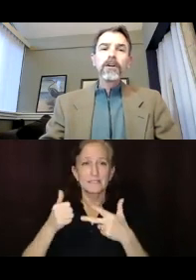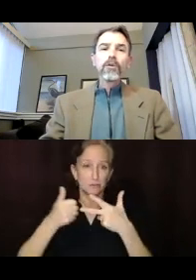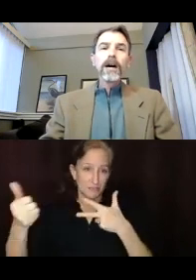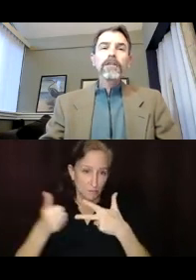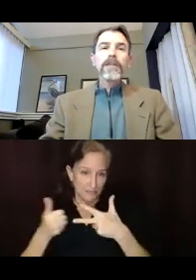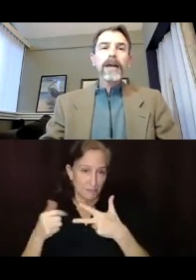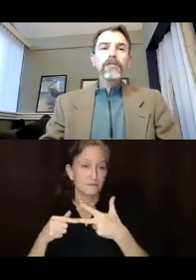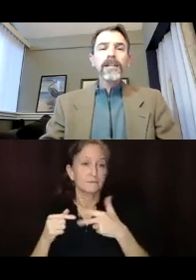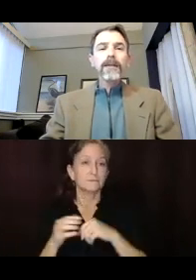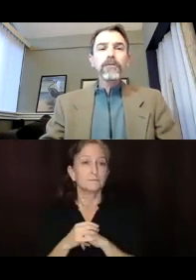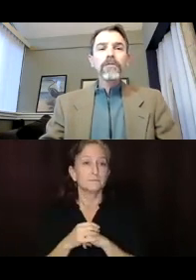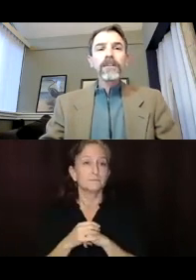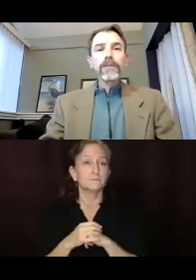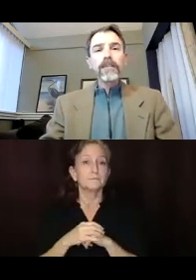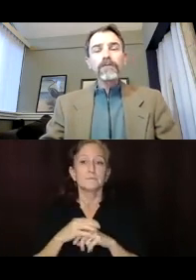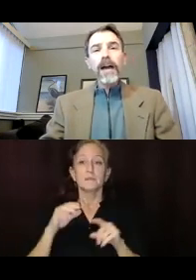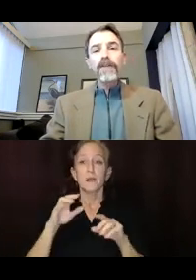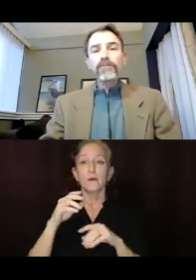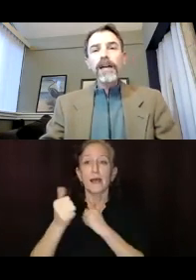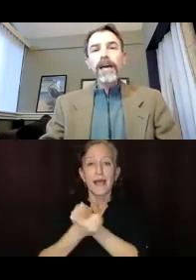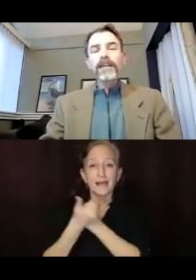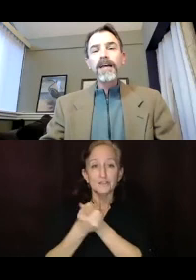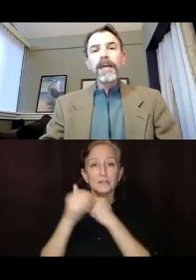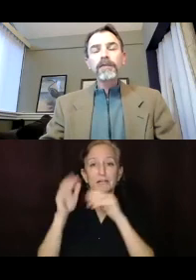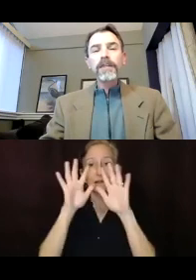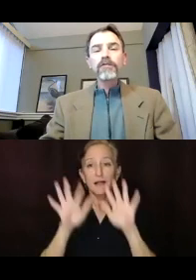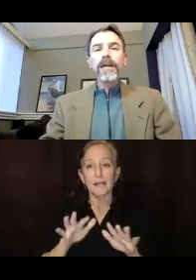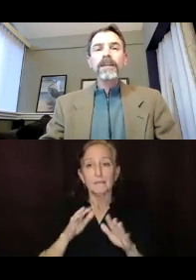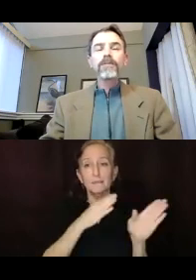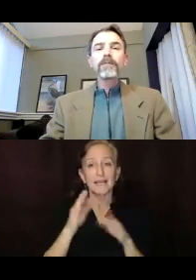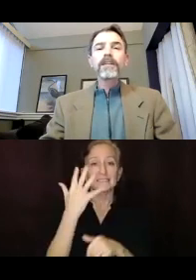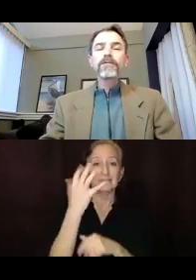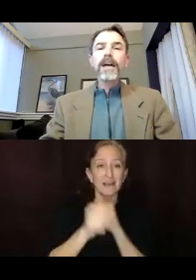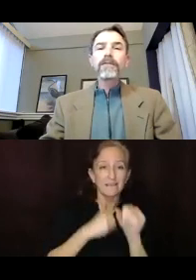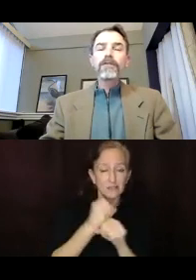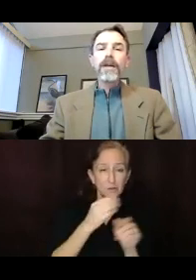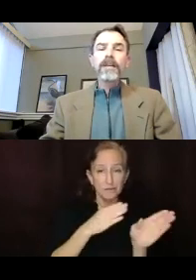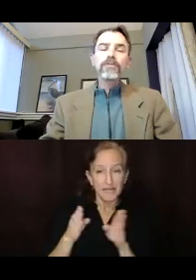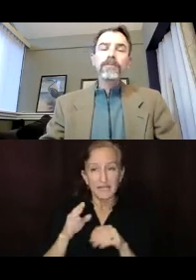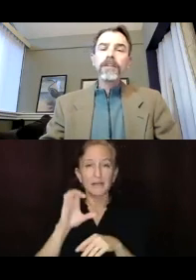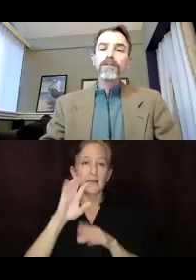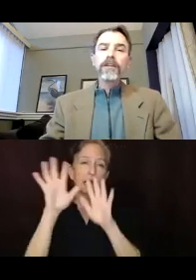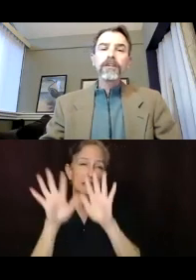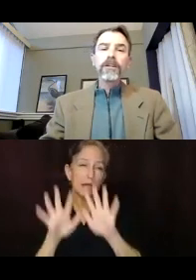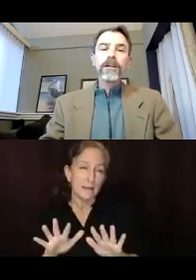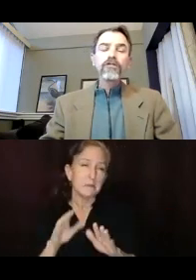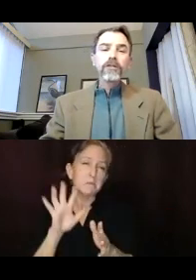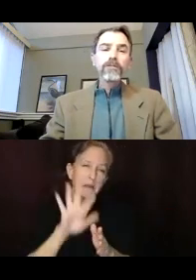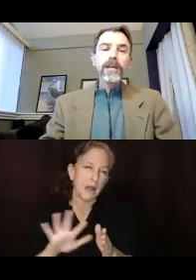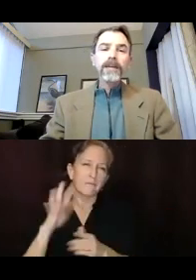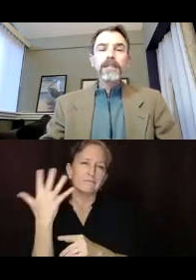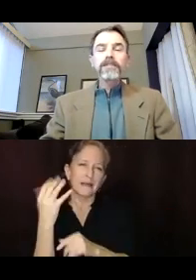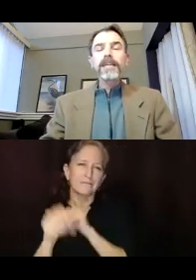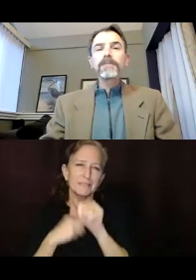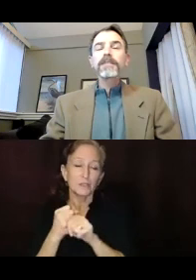while the hazard and climate resilience plan is a five year plan and the climate adaptation plan is probably in the five year range, maybe a little bit longer. General